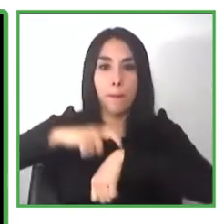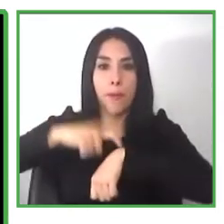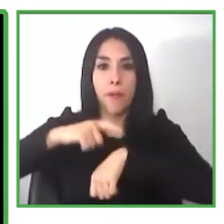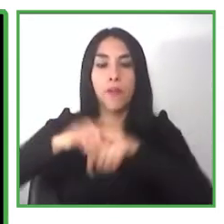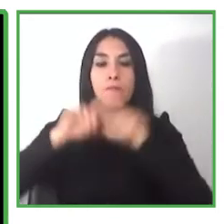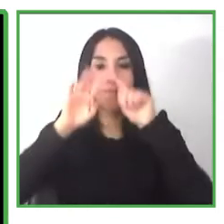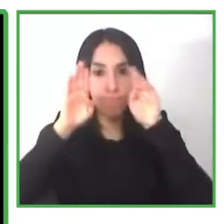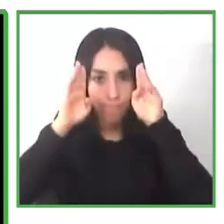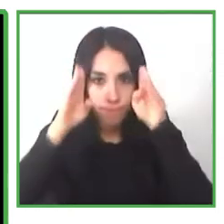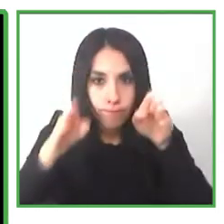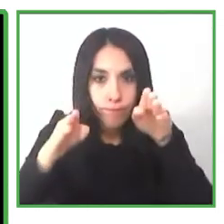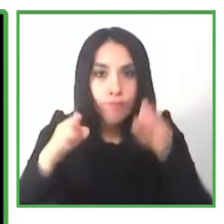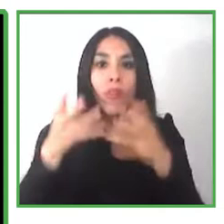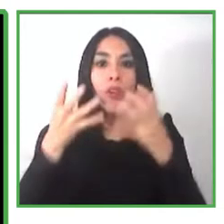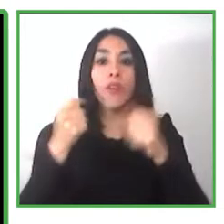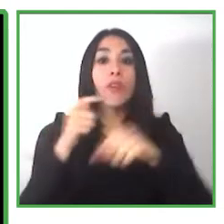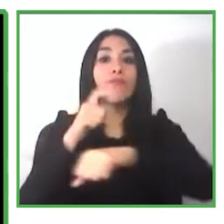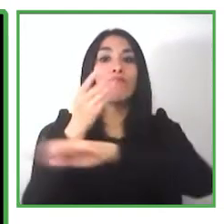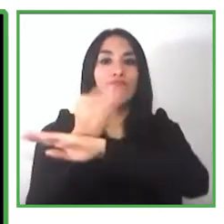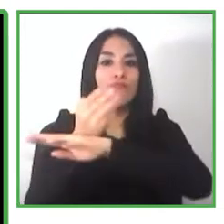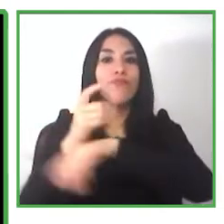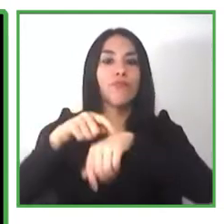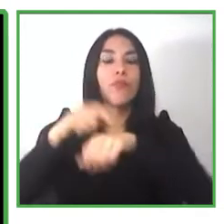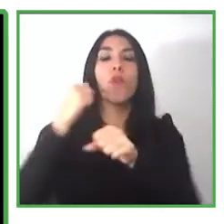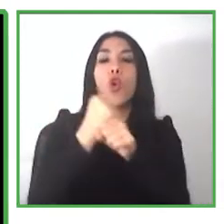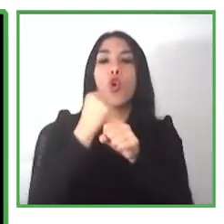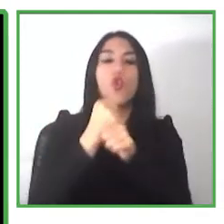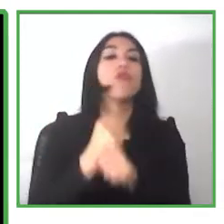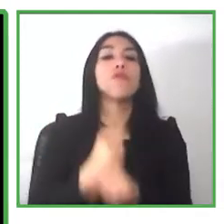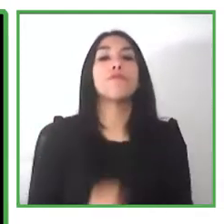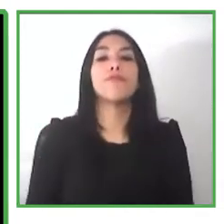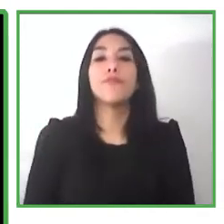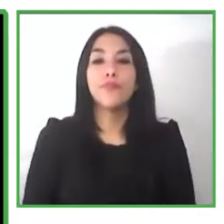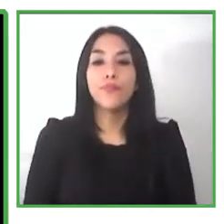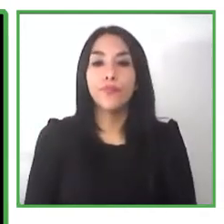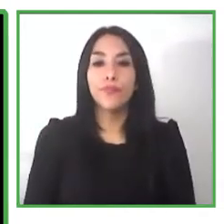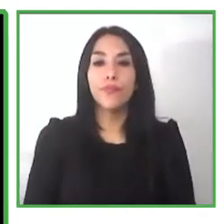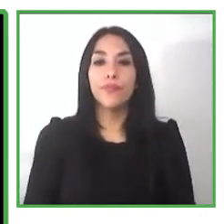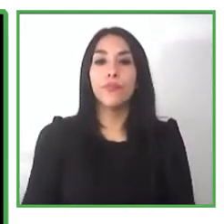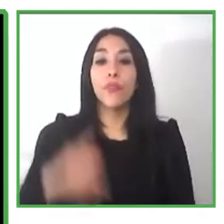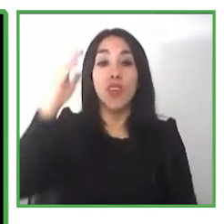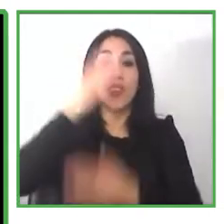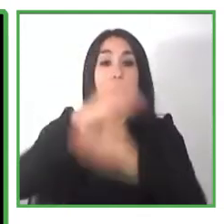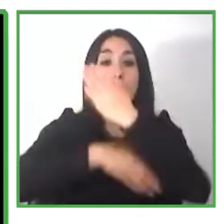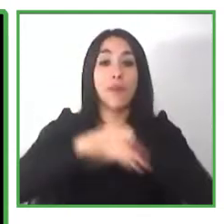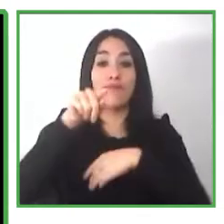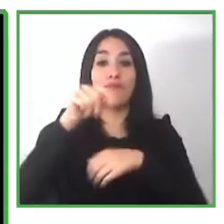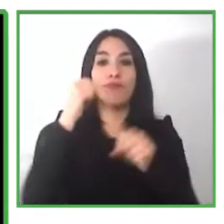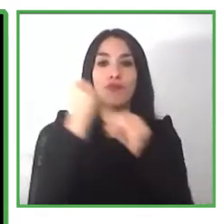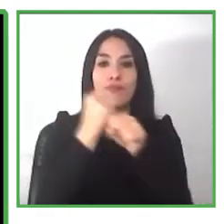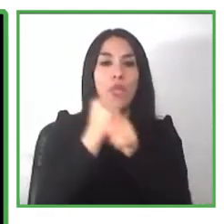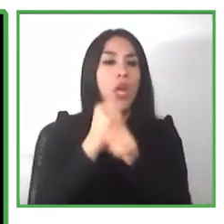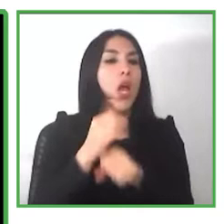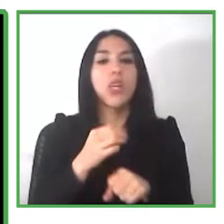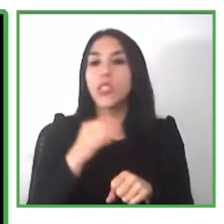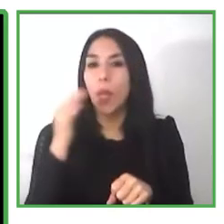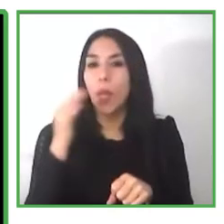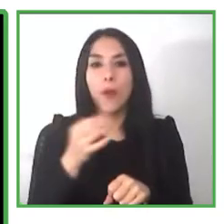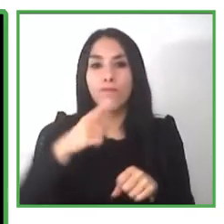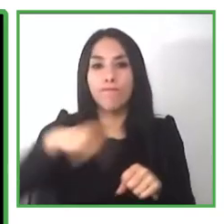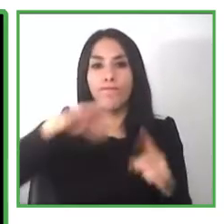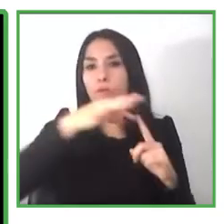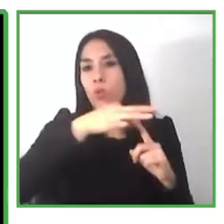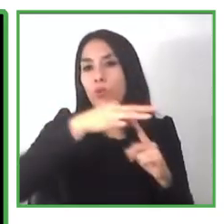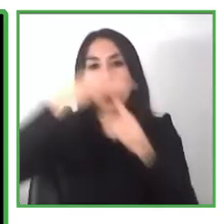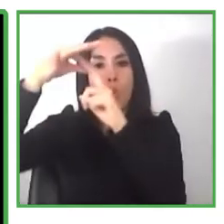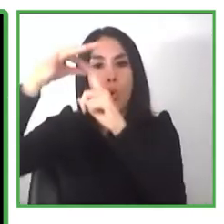inability at work we've always endeavored to put the participant at the heart of our program after year one we gave our participants the